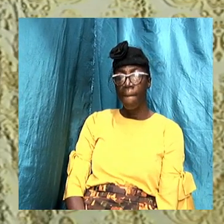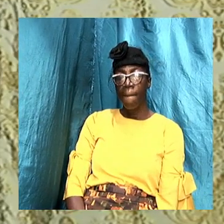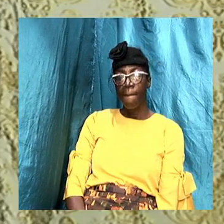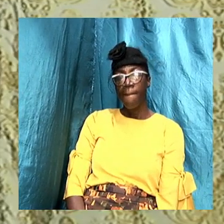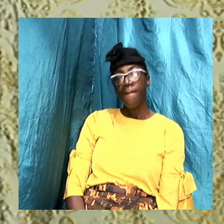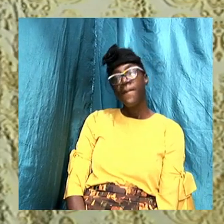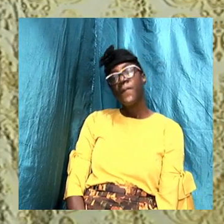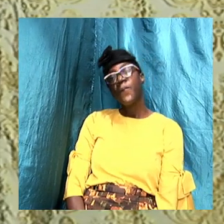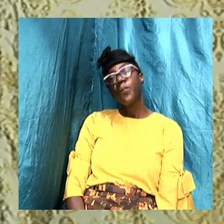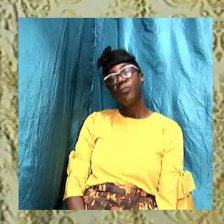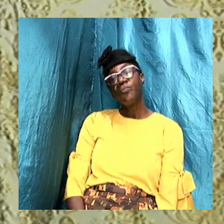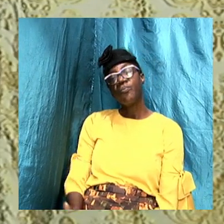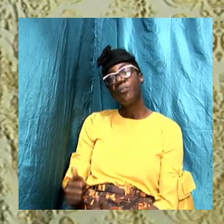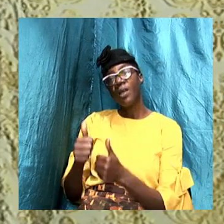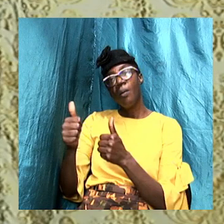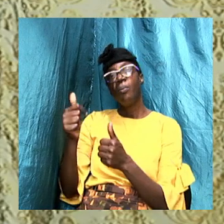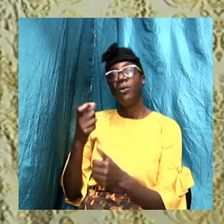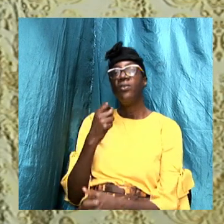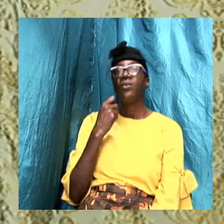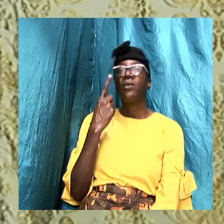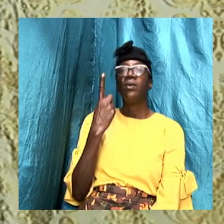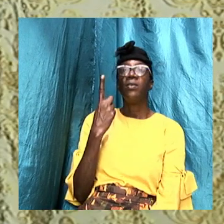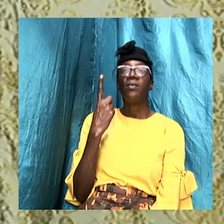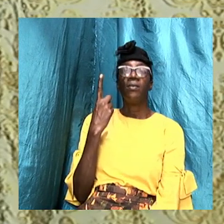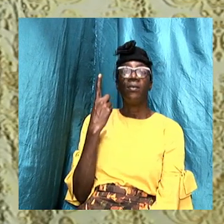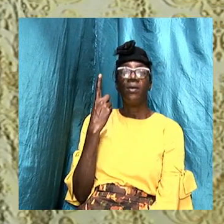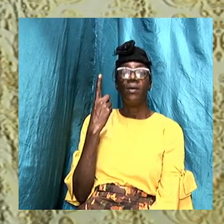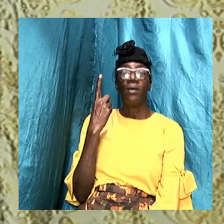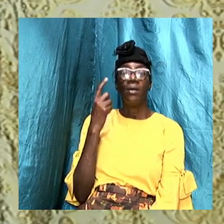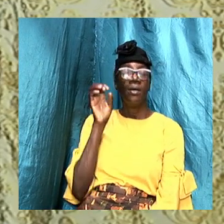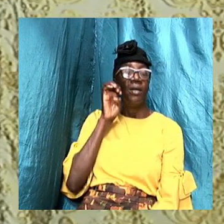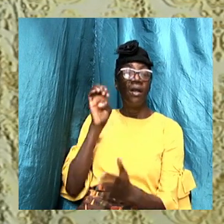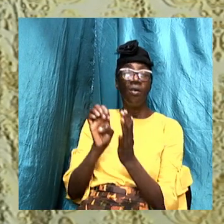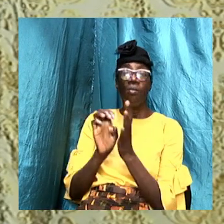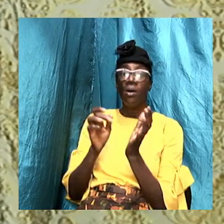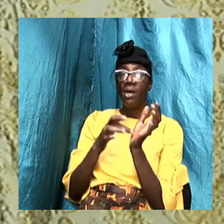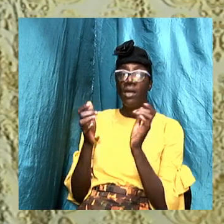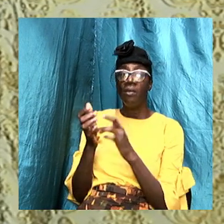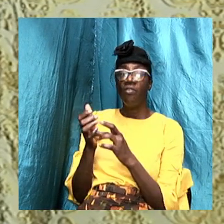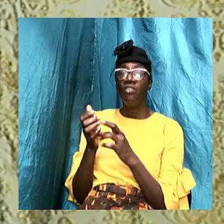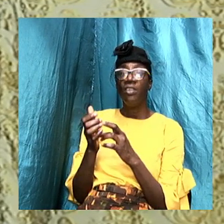the apostles understood the command of Jesus